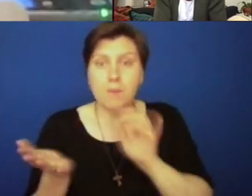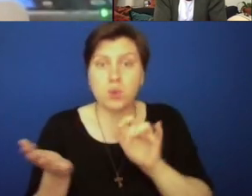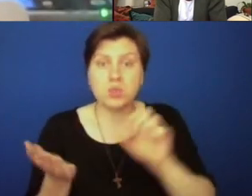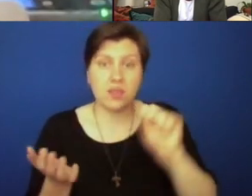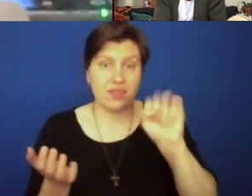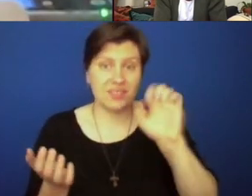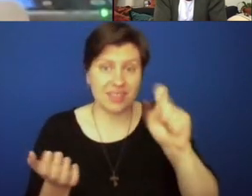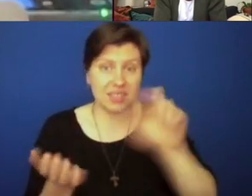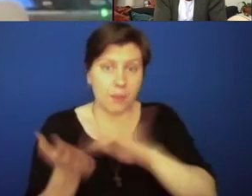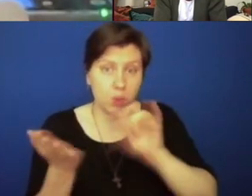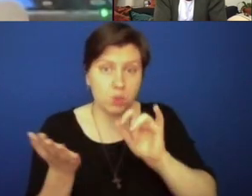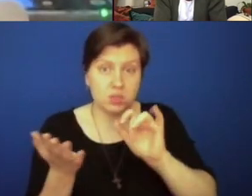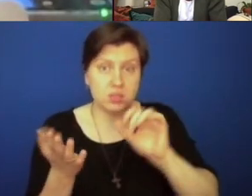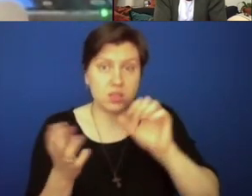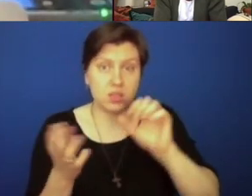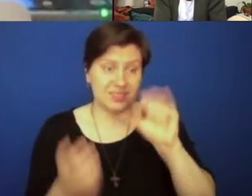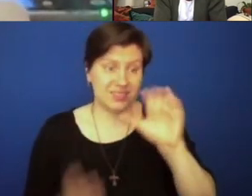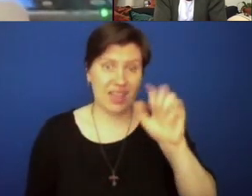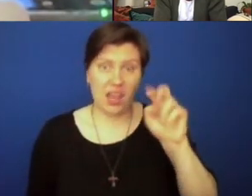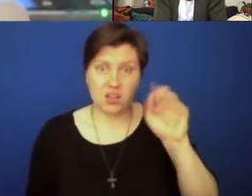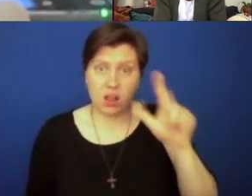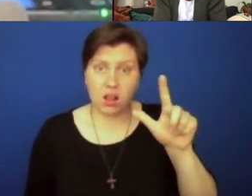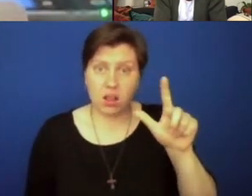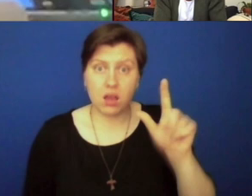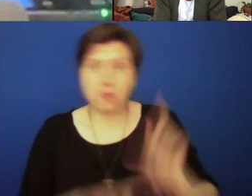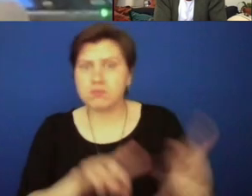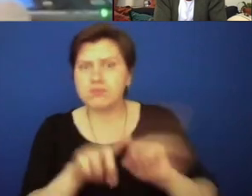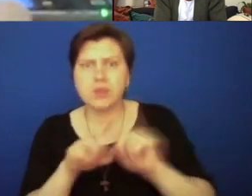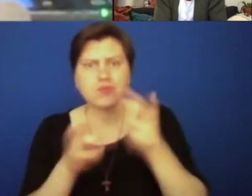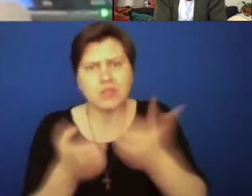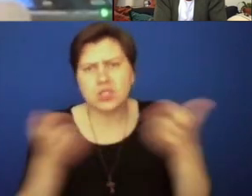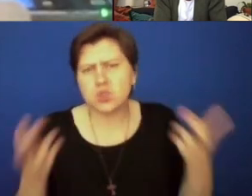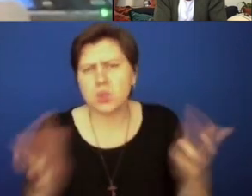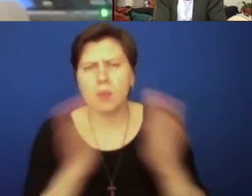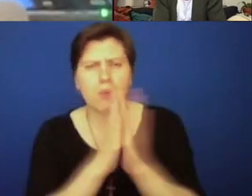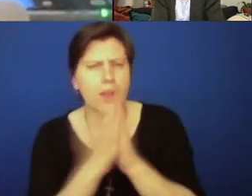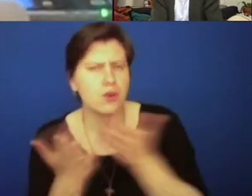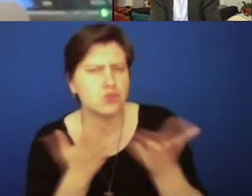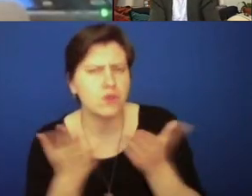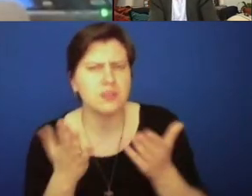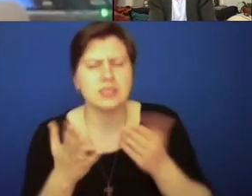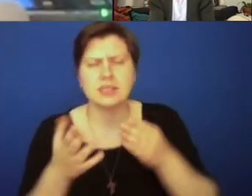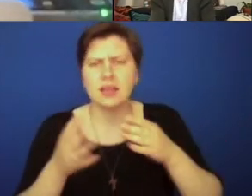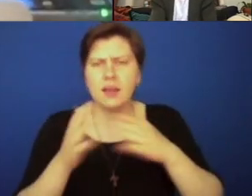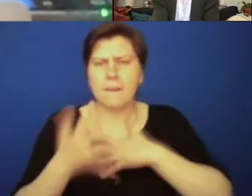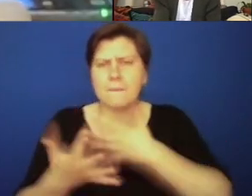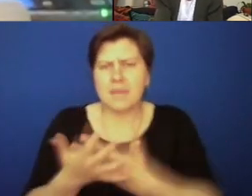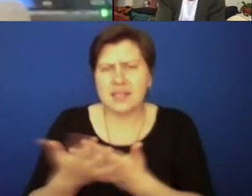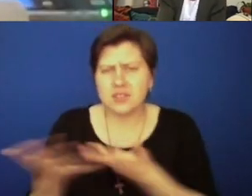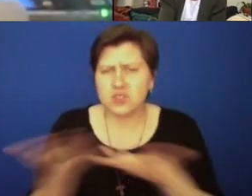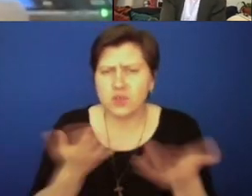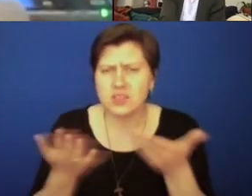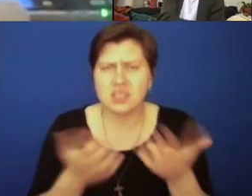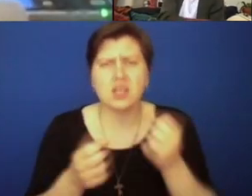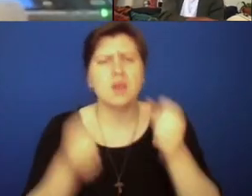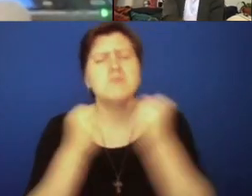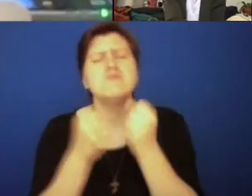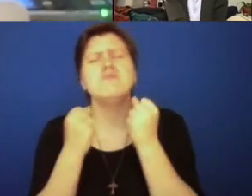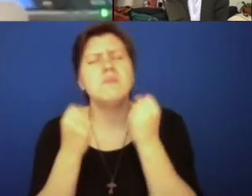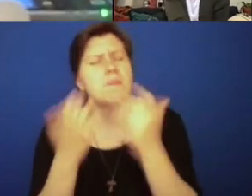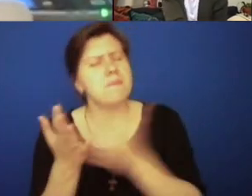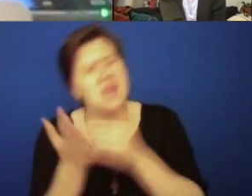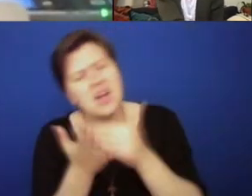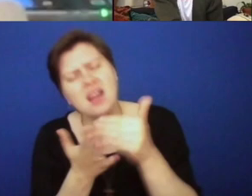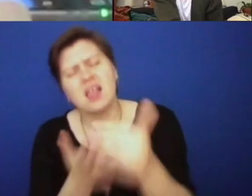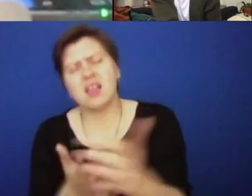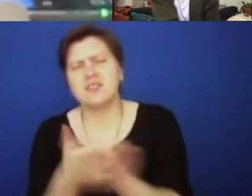know, we had all these resources, all these prayer services, all of these, you know, penance services, you know, millions